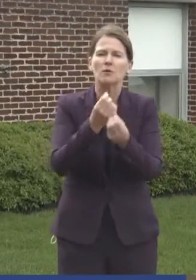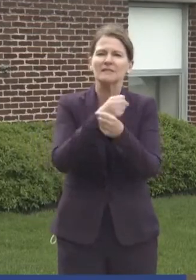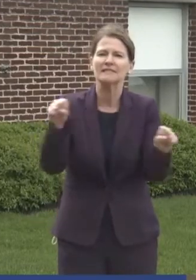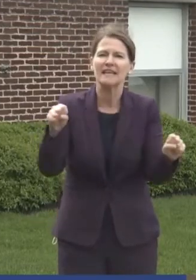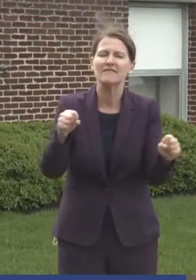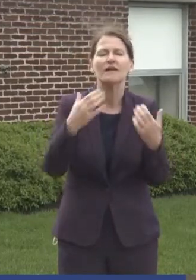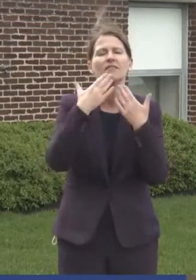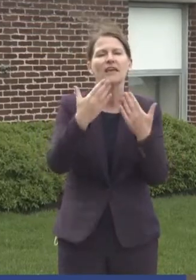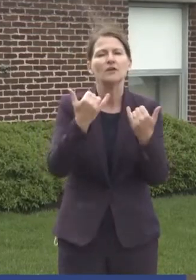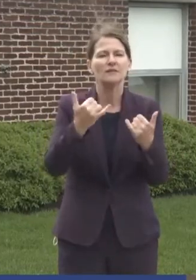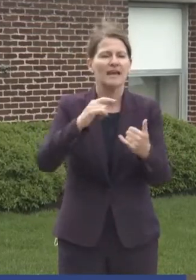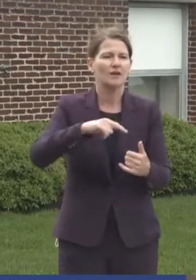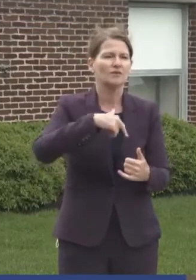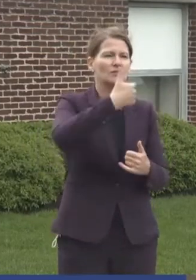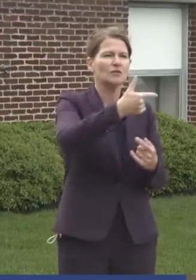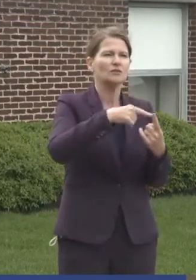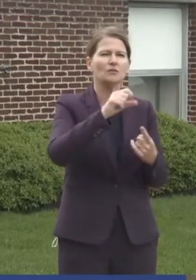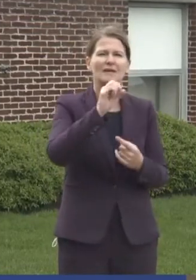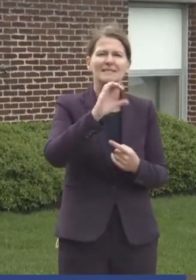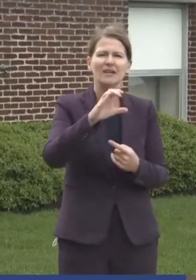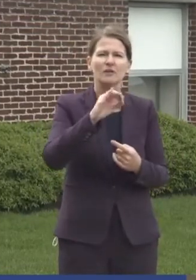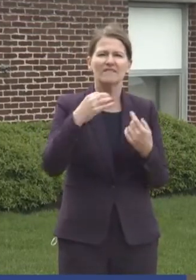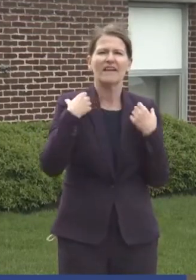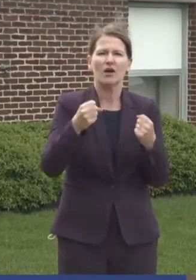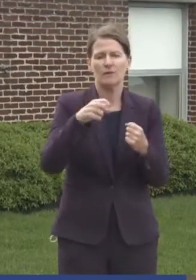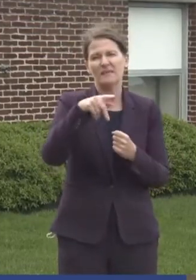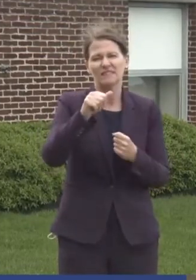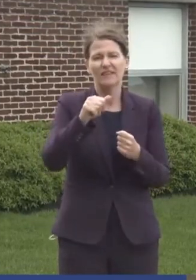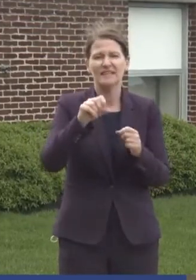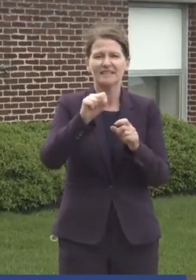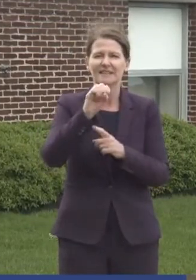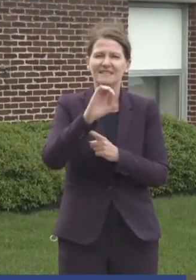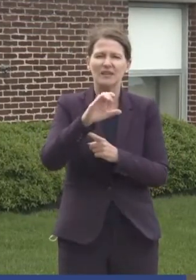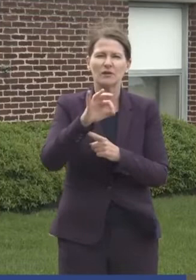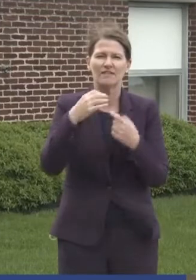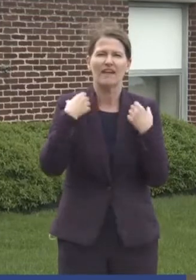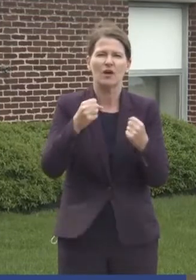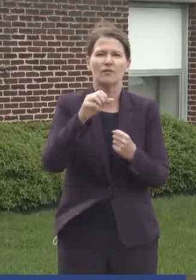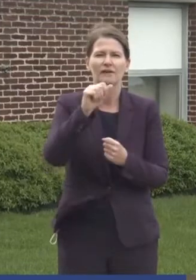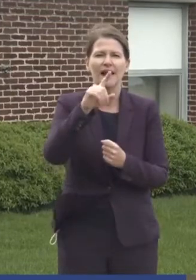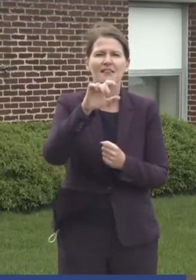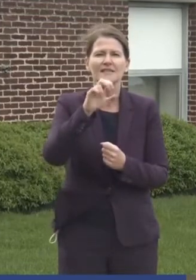now I'm going to turn this over to Secretary of Health, Pennsylvania Secretary of Health Allison Bean.